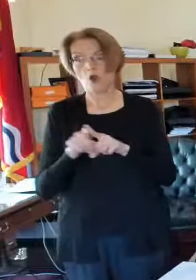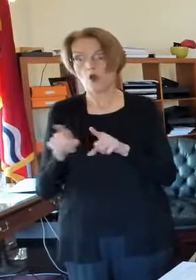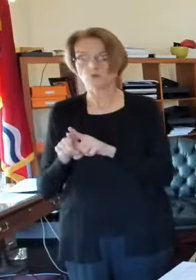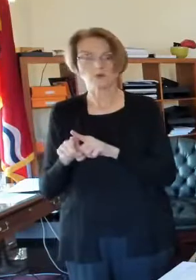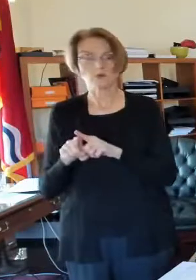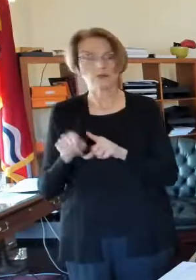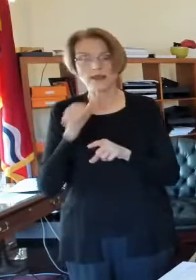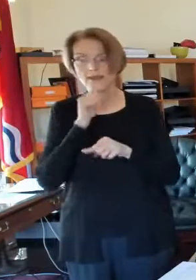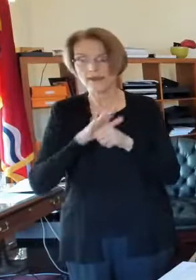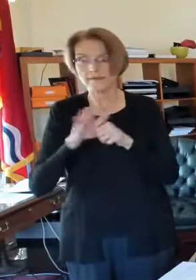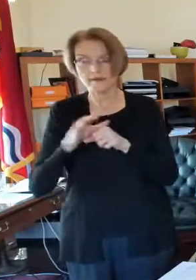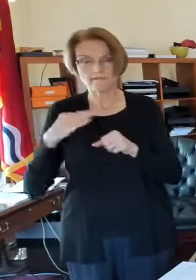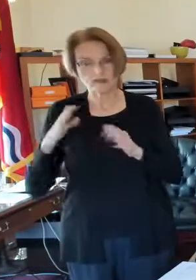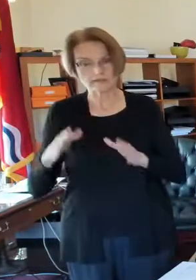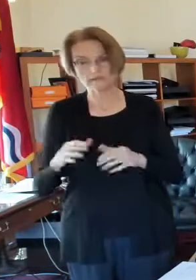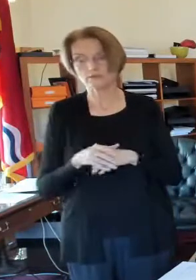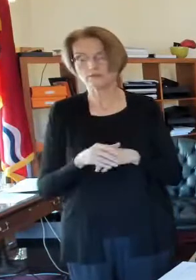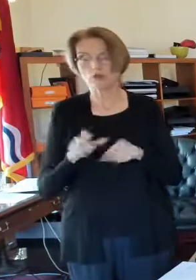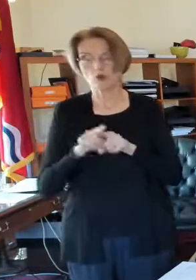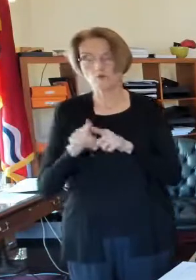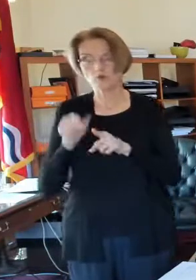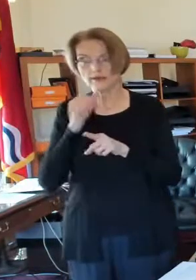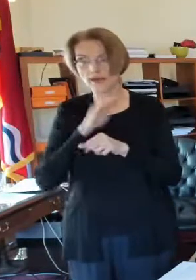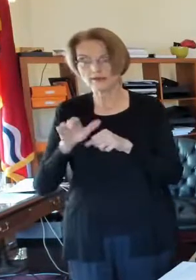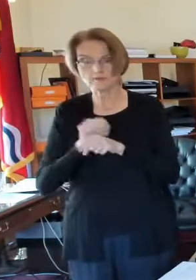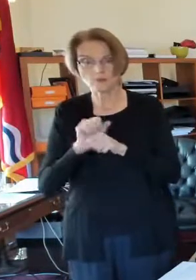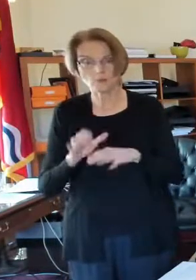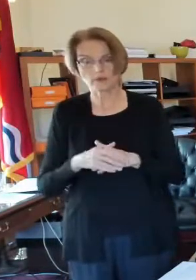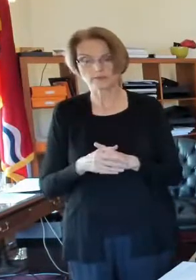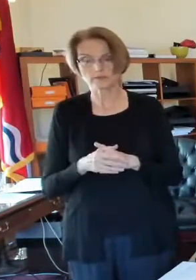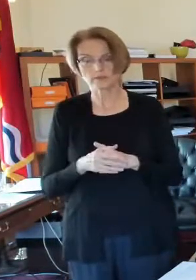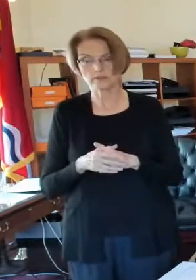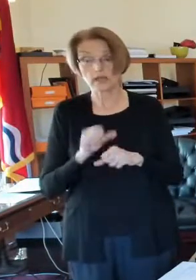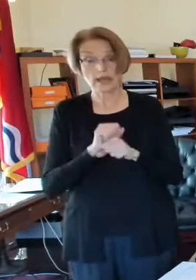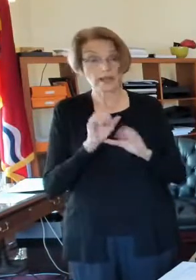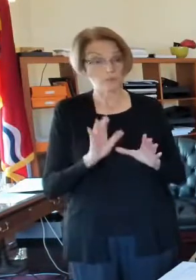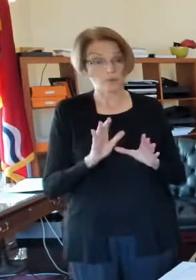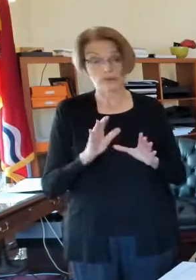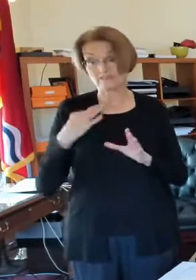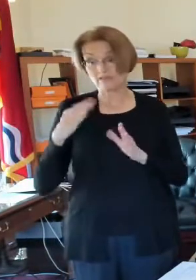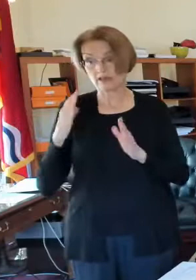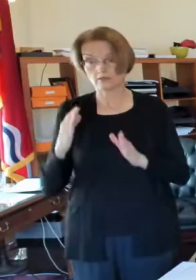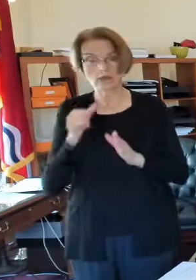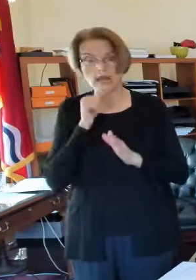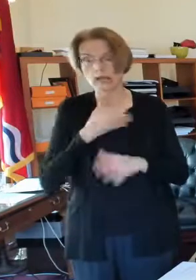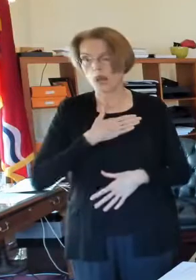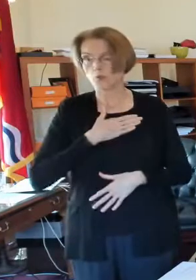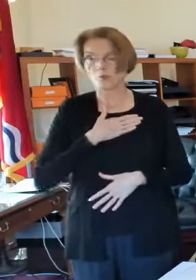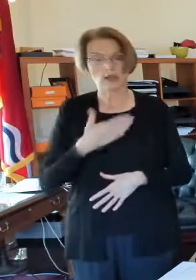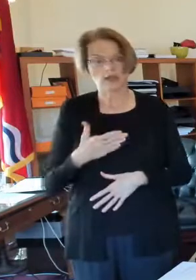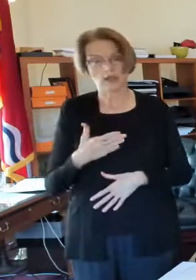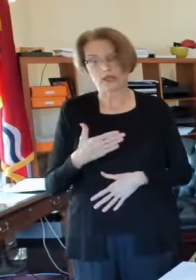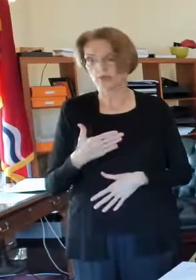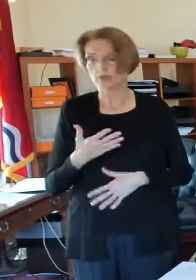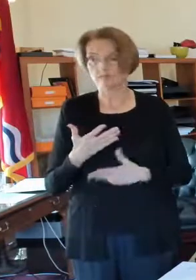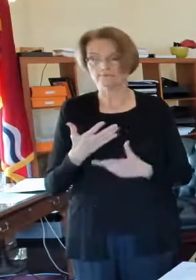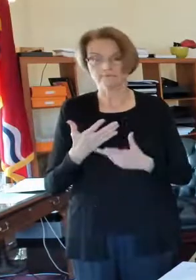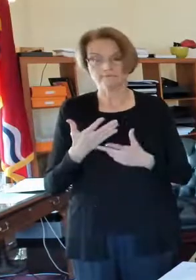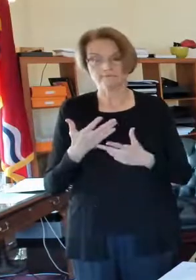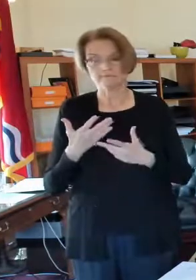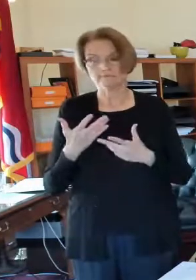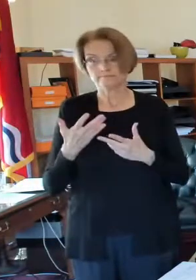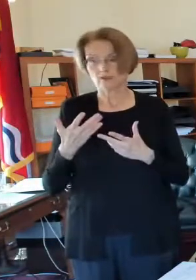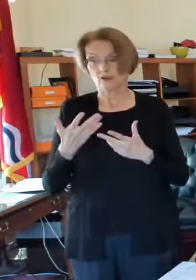and they don't have the employees. A lot of their volunteers and their employees are unwilling to work in a COVID